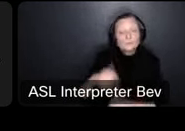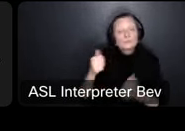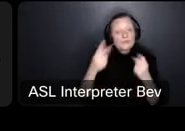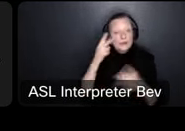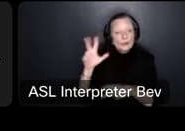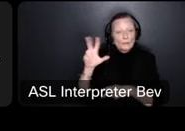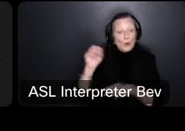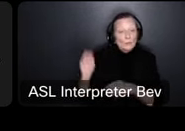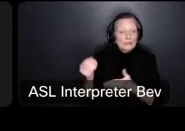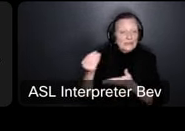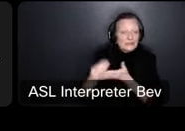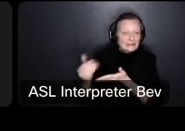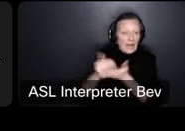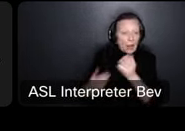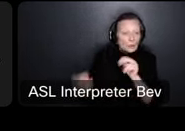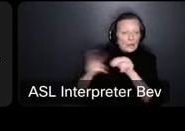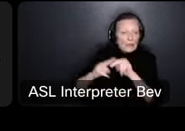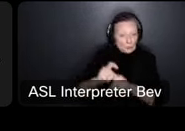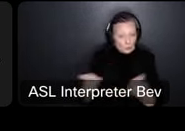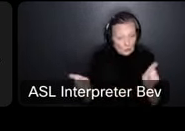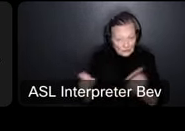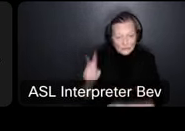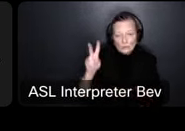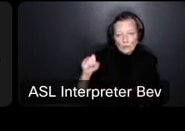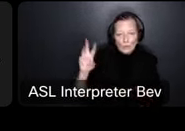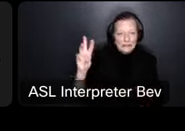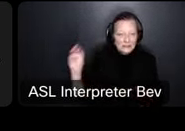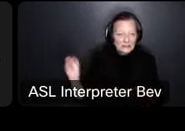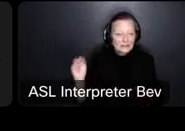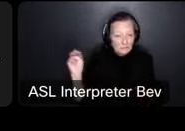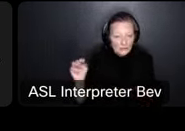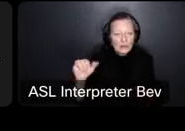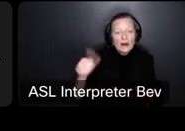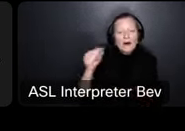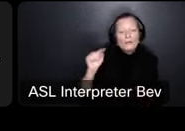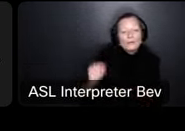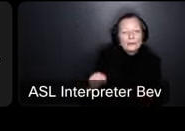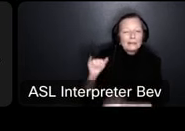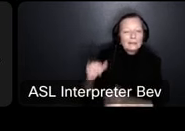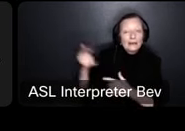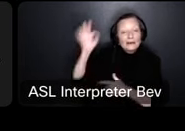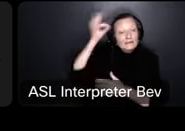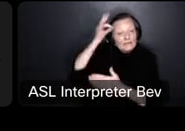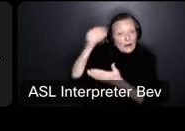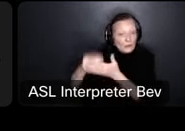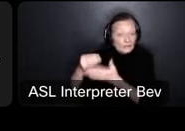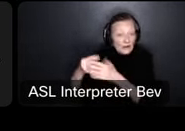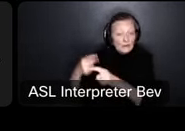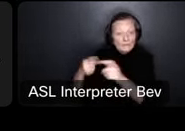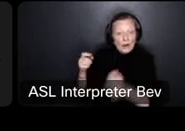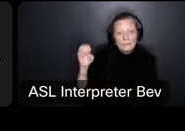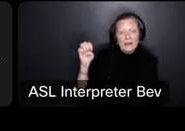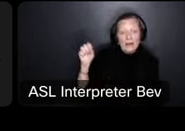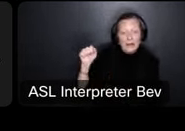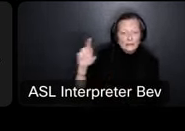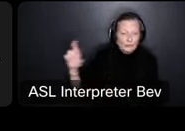.6 million i'll explain what those additional costs are but the majority of that is the expiring federal funds from esser that have been used to pay for teacher